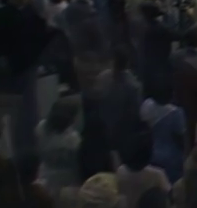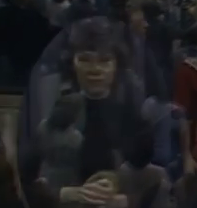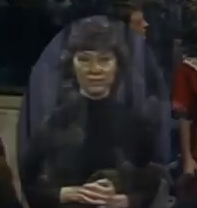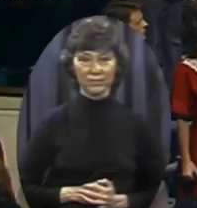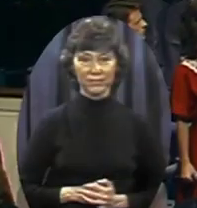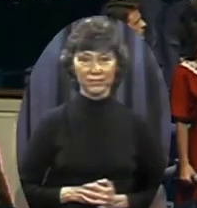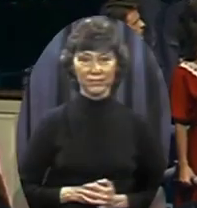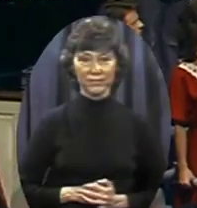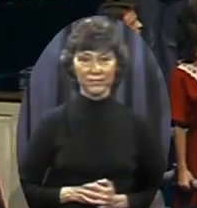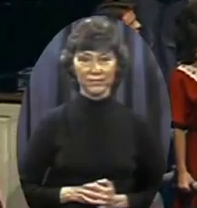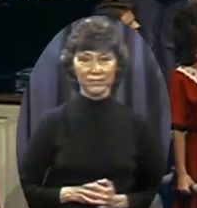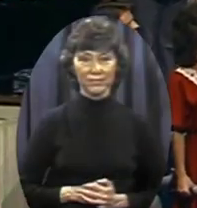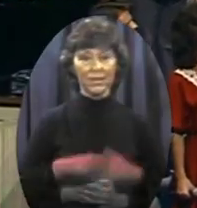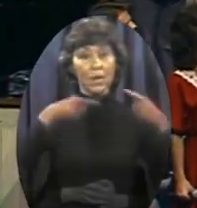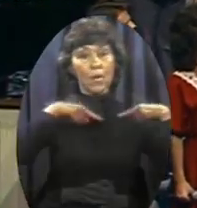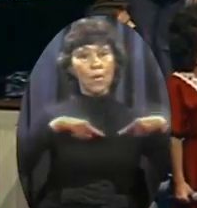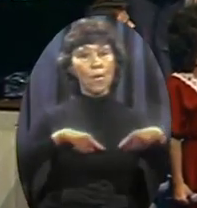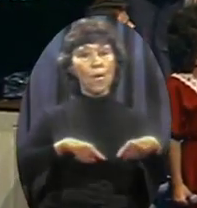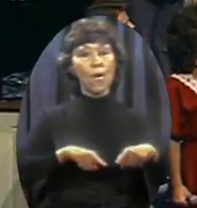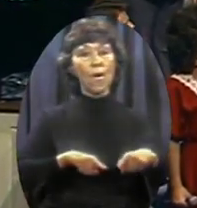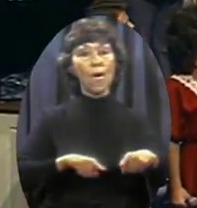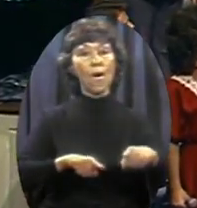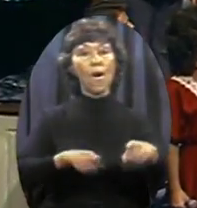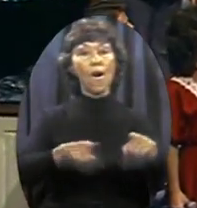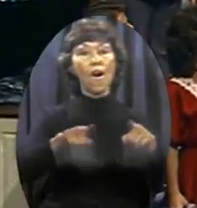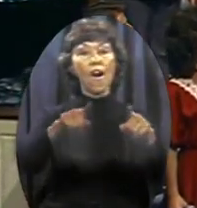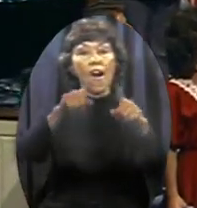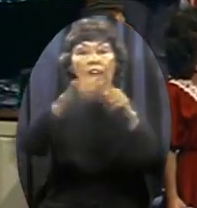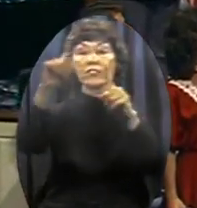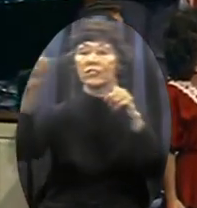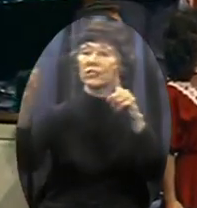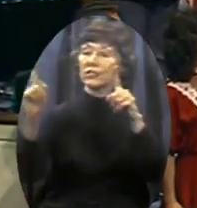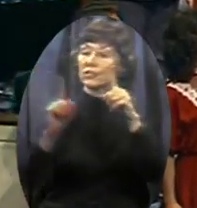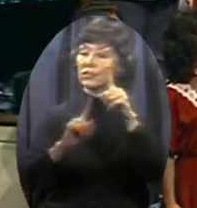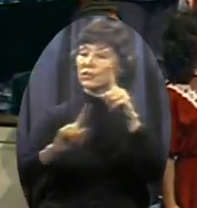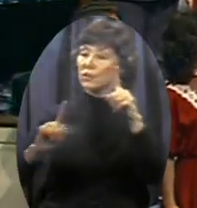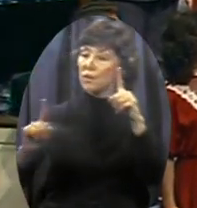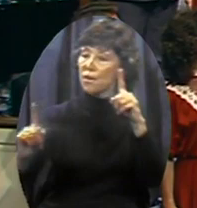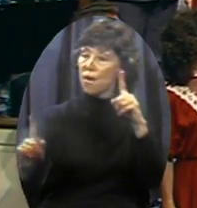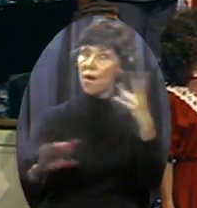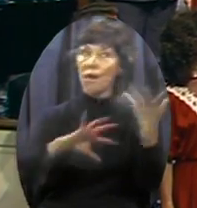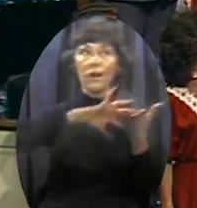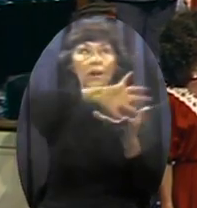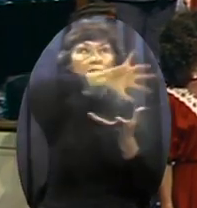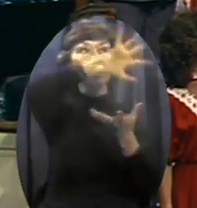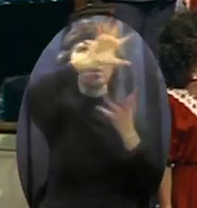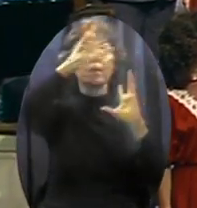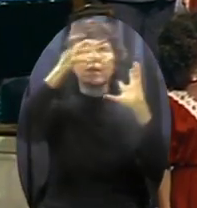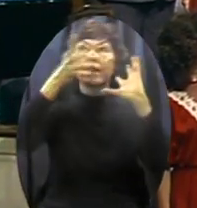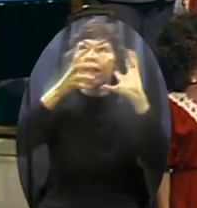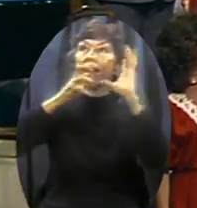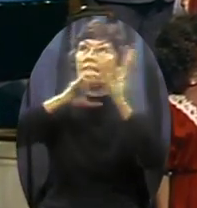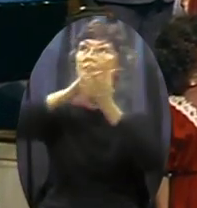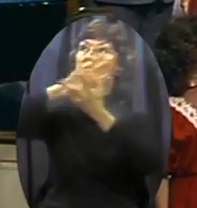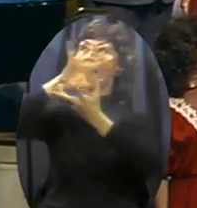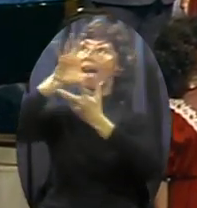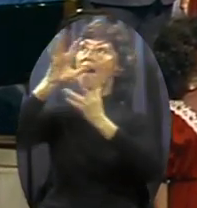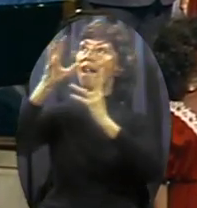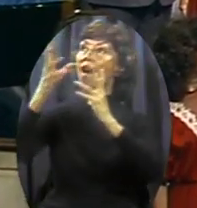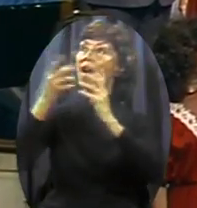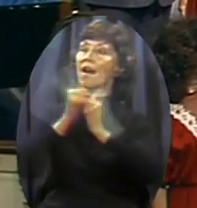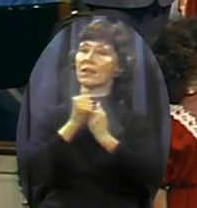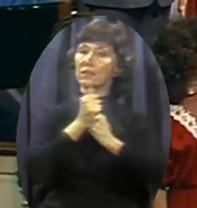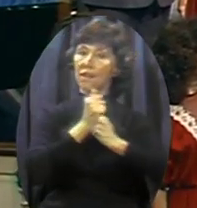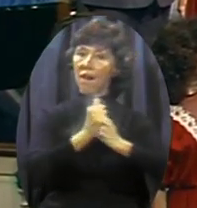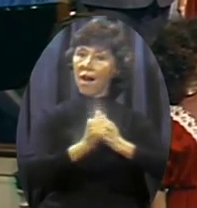Itbsp All Julyre the storm clouds gather Far across